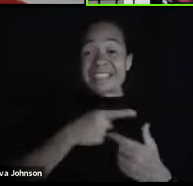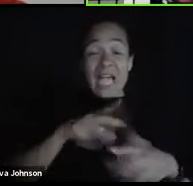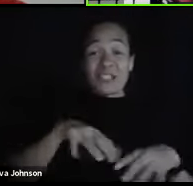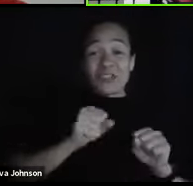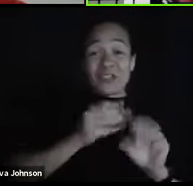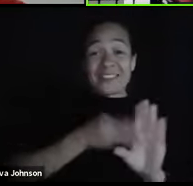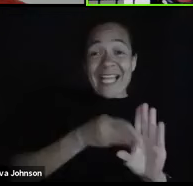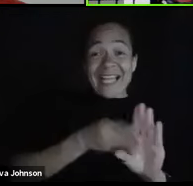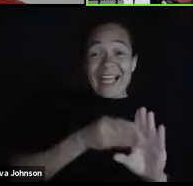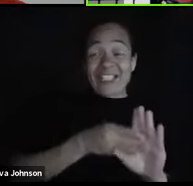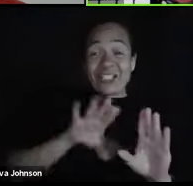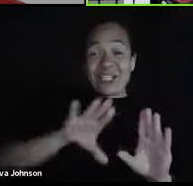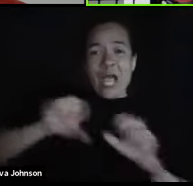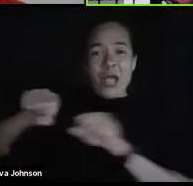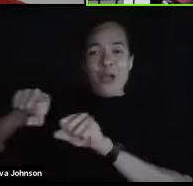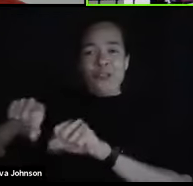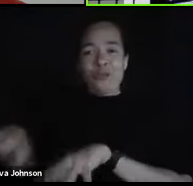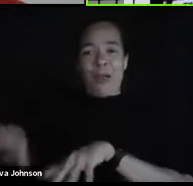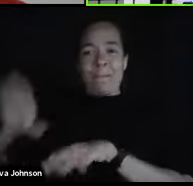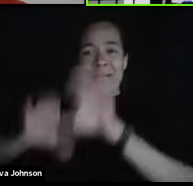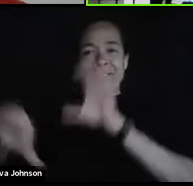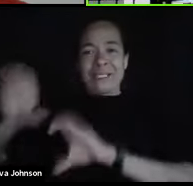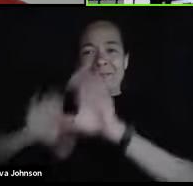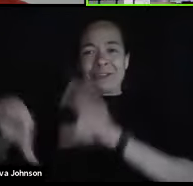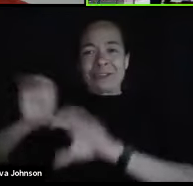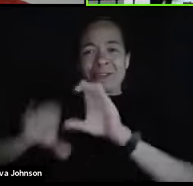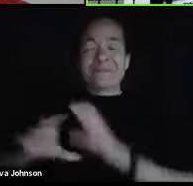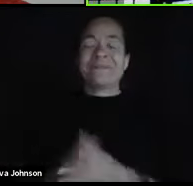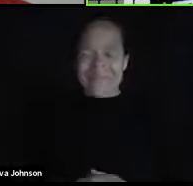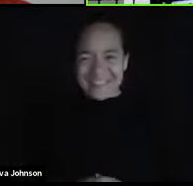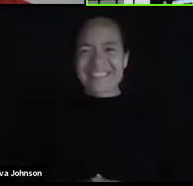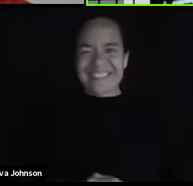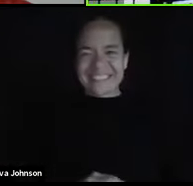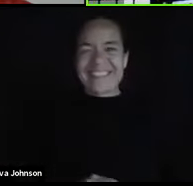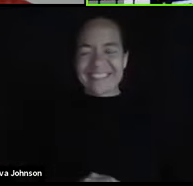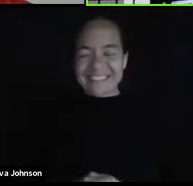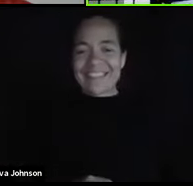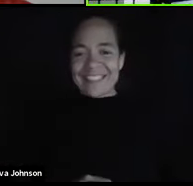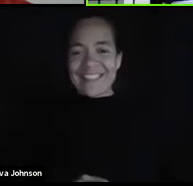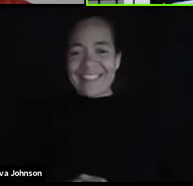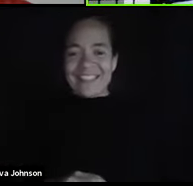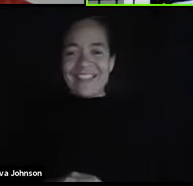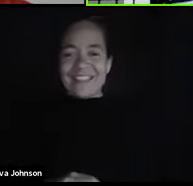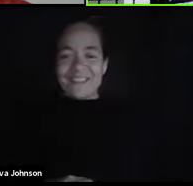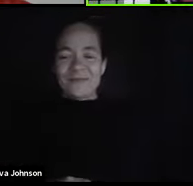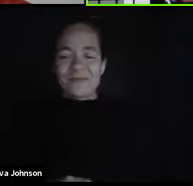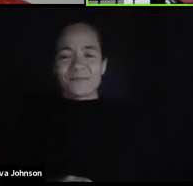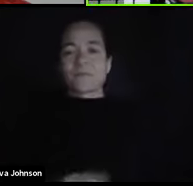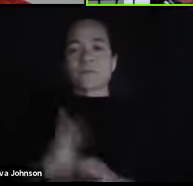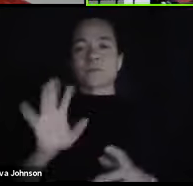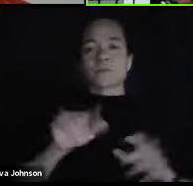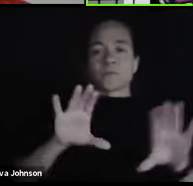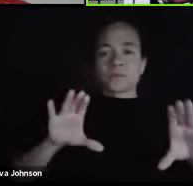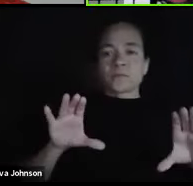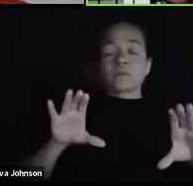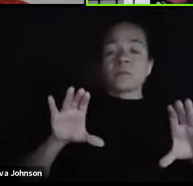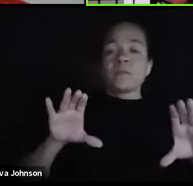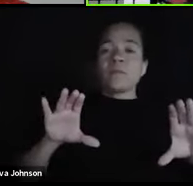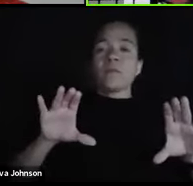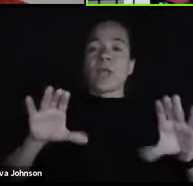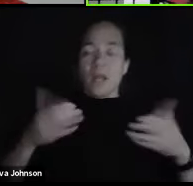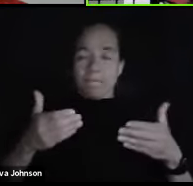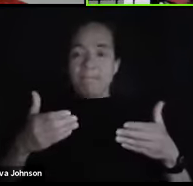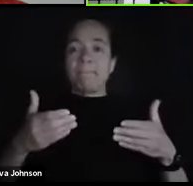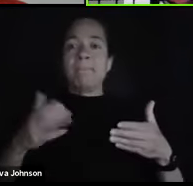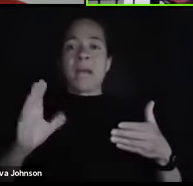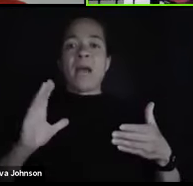And with all those hundreds and hundreds of students, which makes our classes look small, I went to